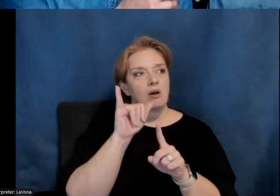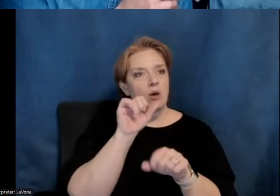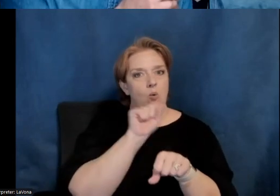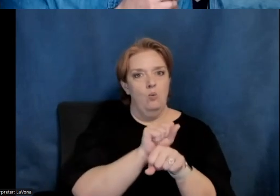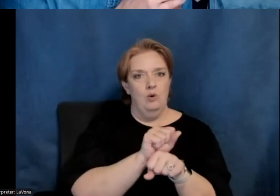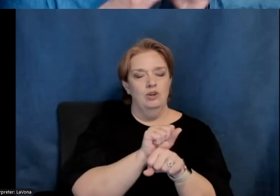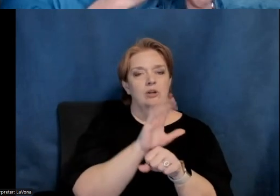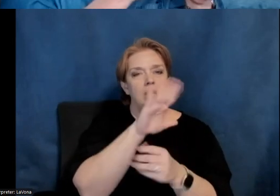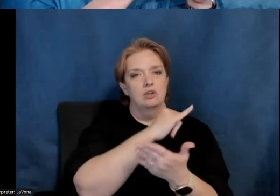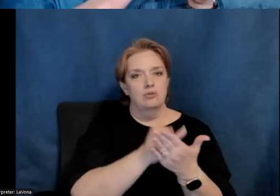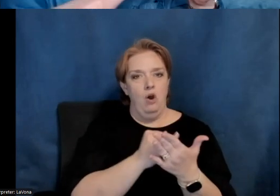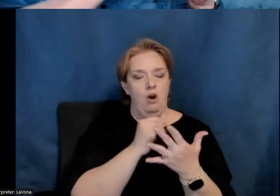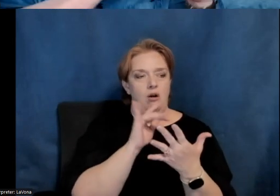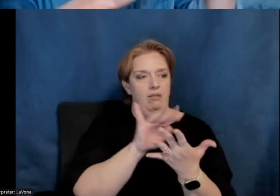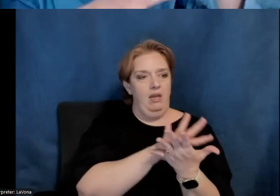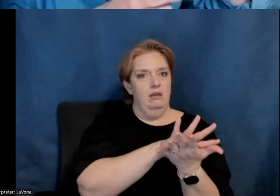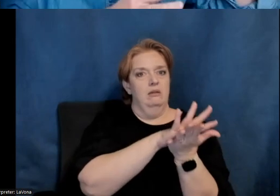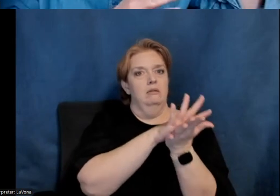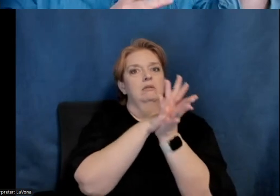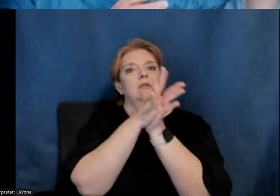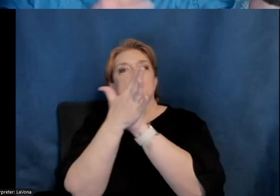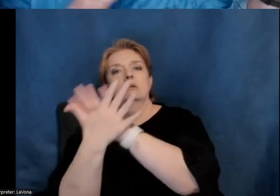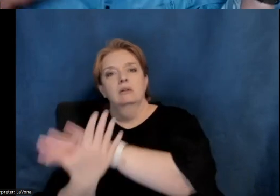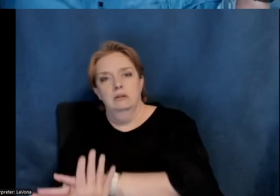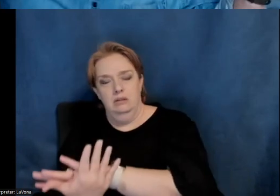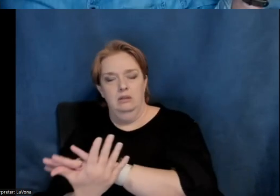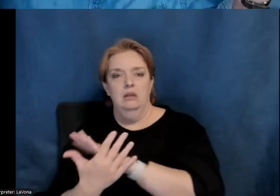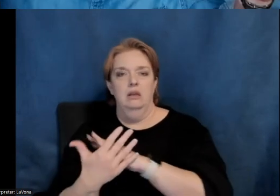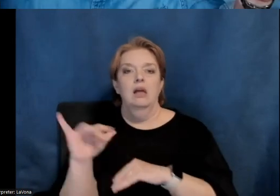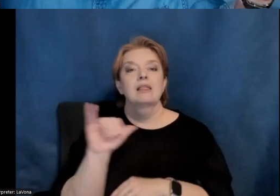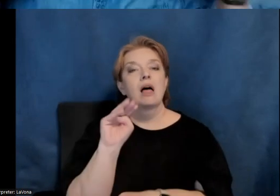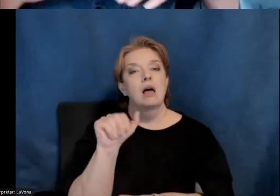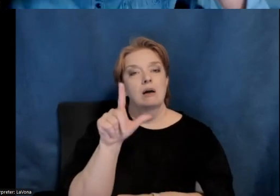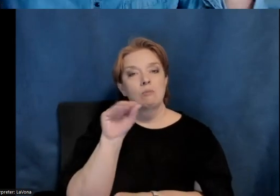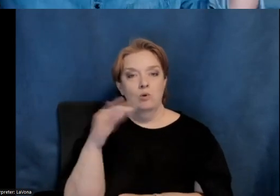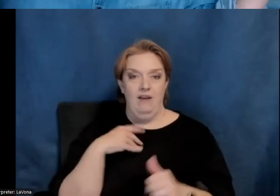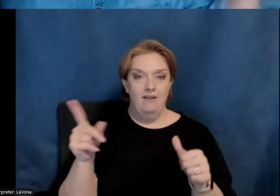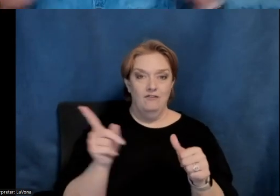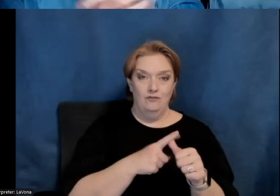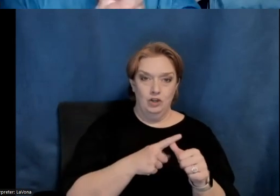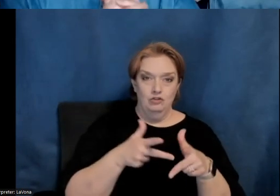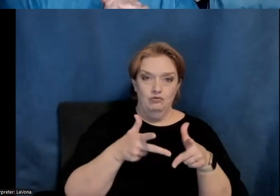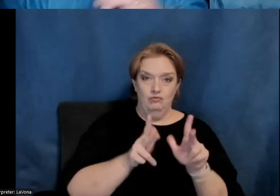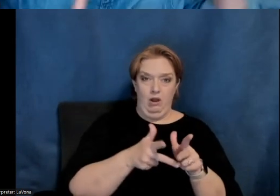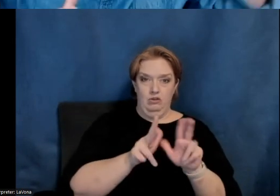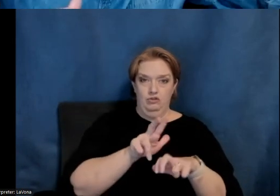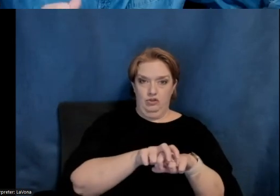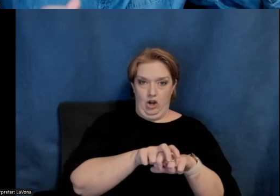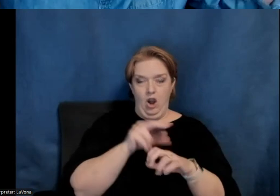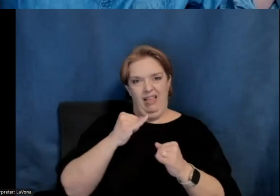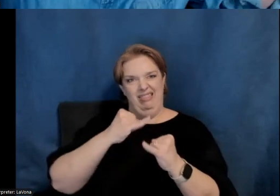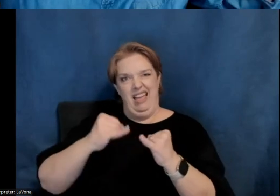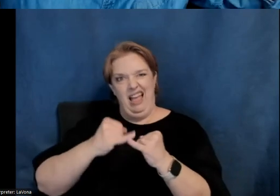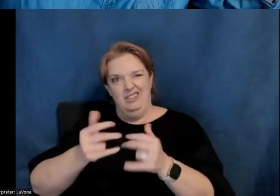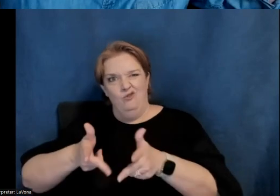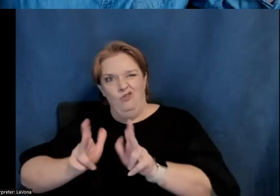certainly in a place like the Maloof where we have this, you know, the, the first rocking chair and the last rocking chair, uh, due to the generosity